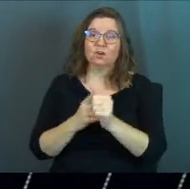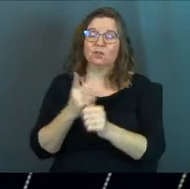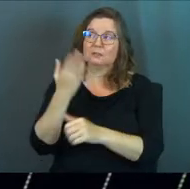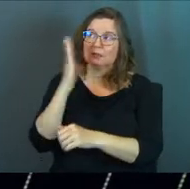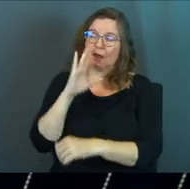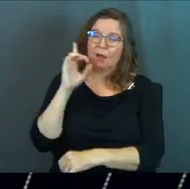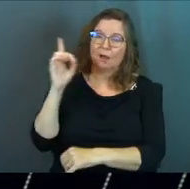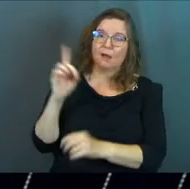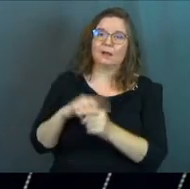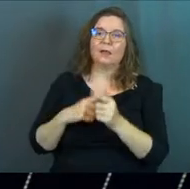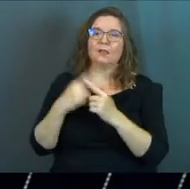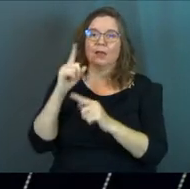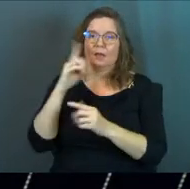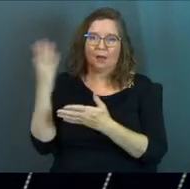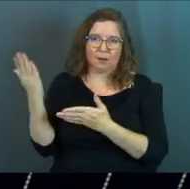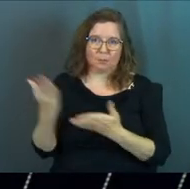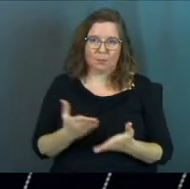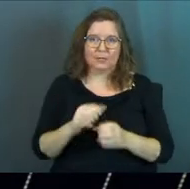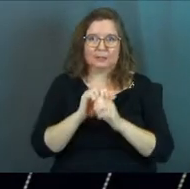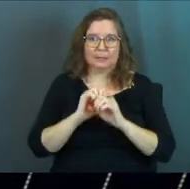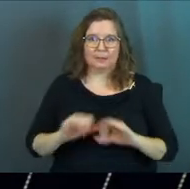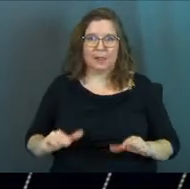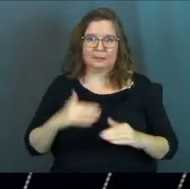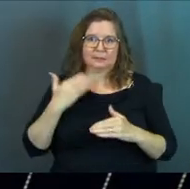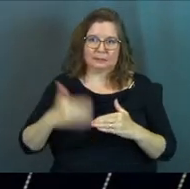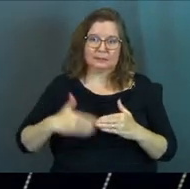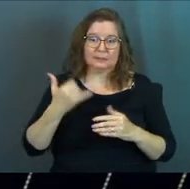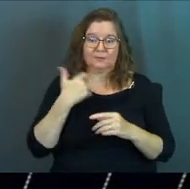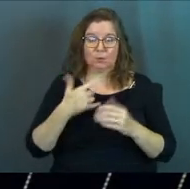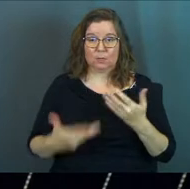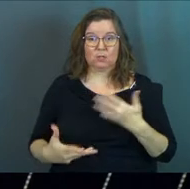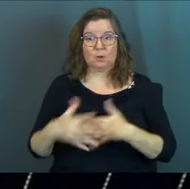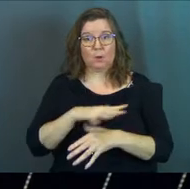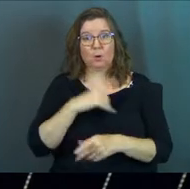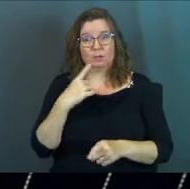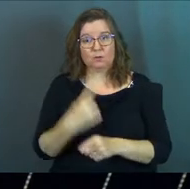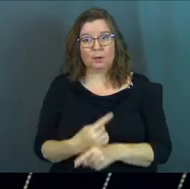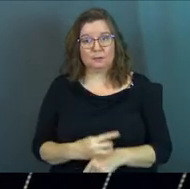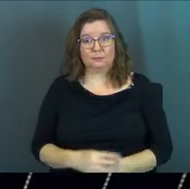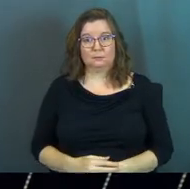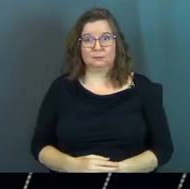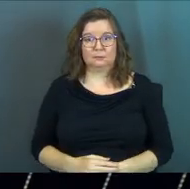kingdom of God. And then God brings all the blessings after it if you get your priorities right.